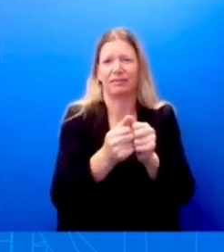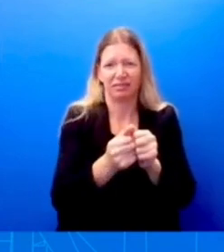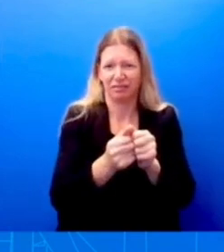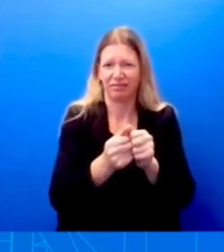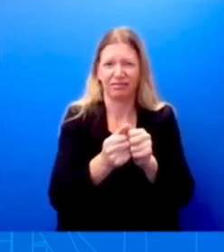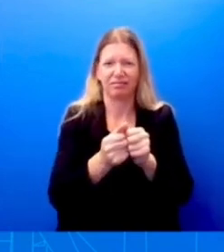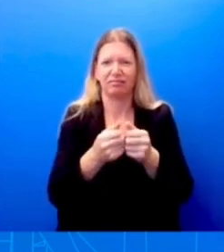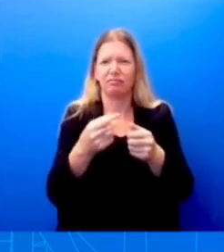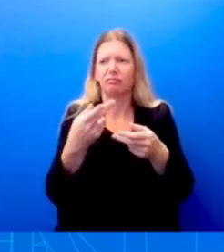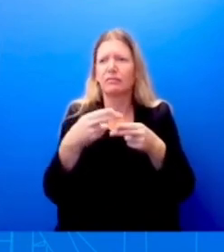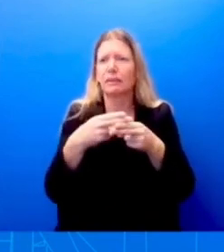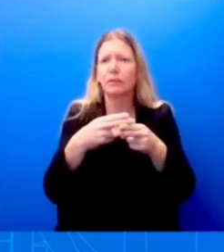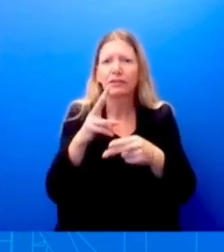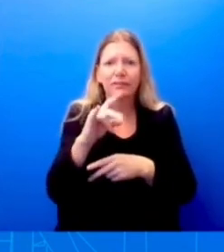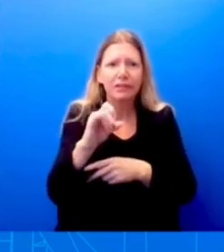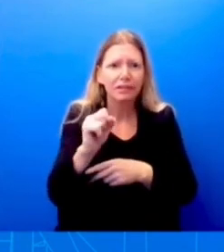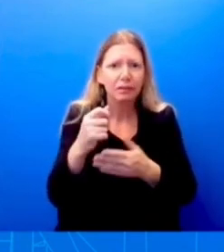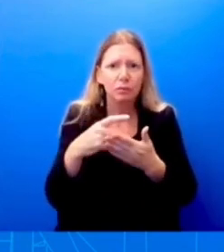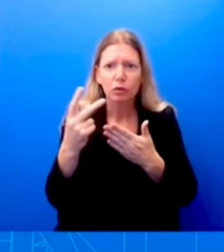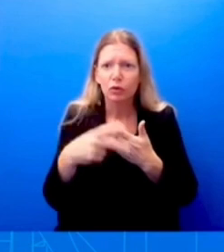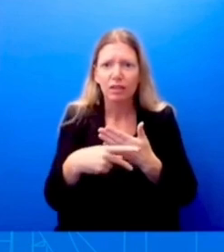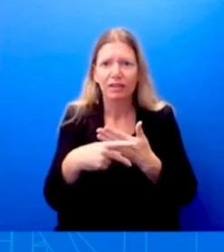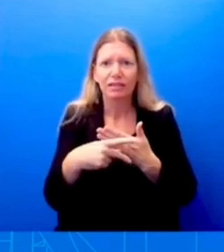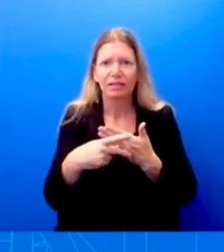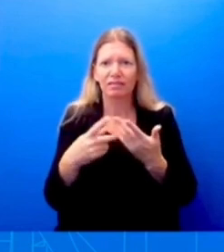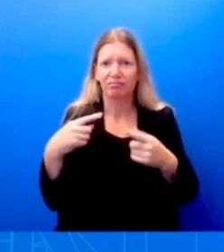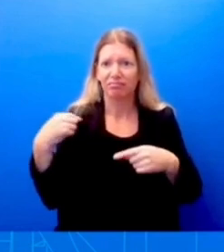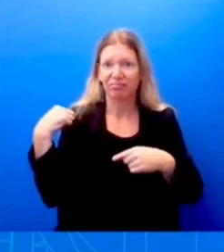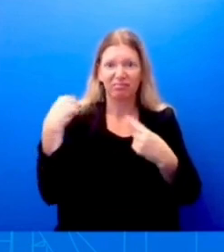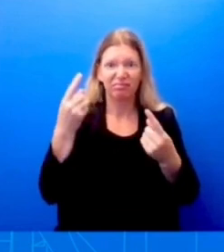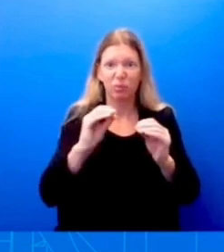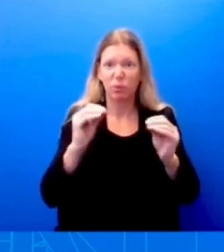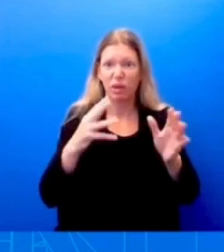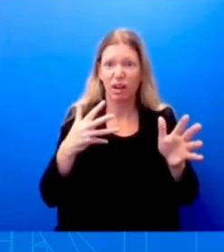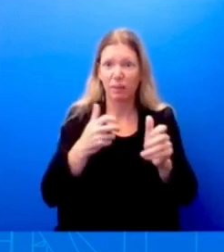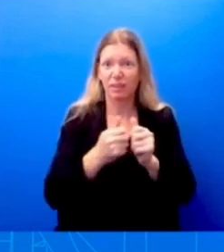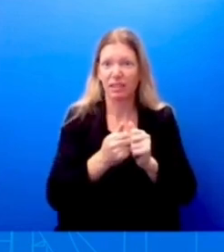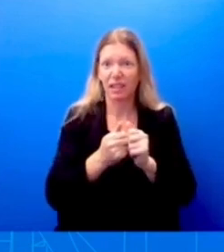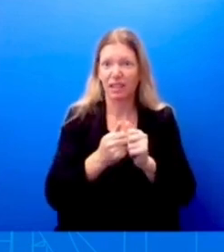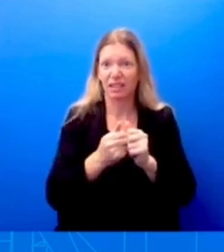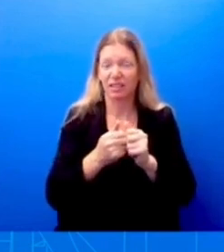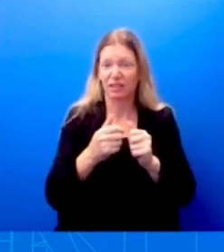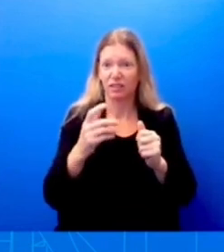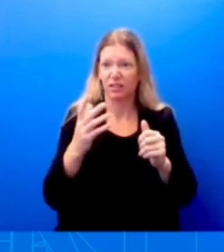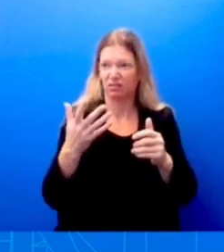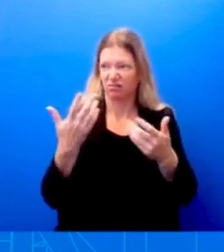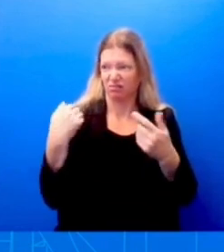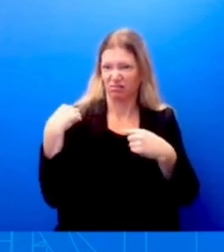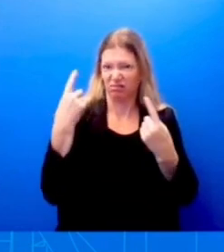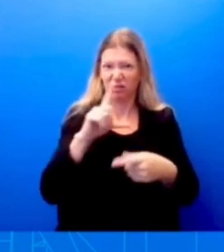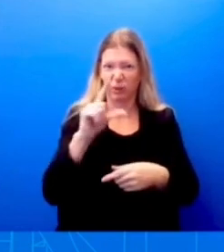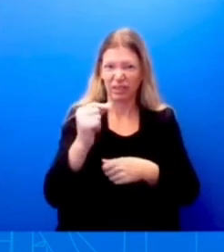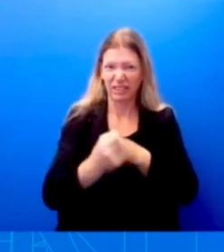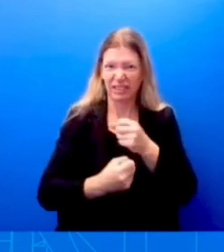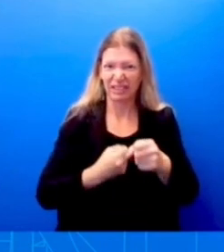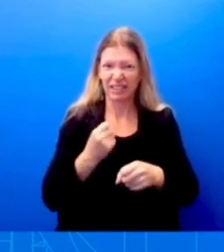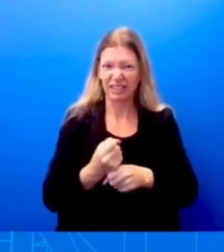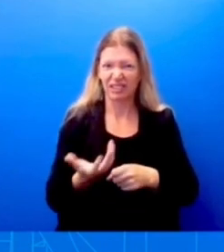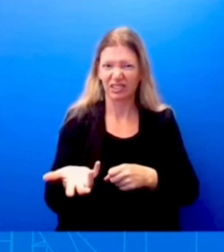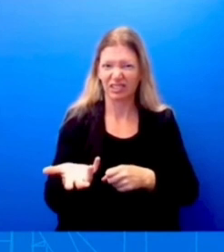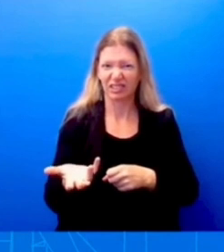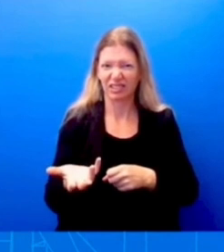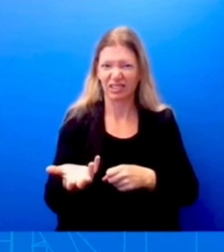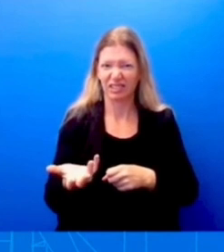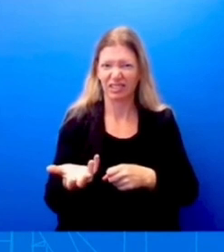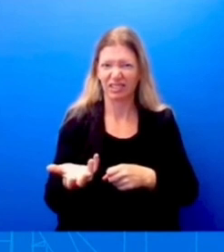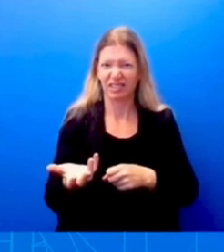haven't been updated in more than two decades, in more than two decades. And so under current regulations, as you know, workers on certain temporary